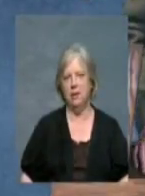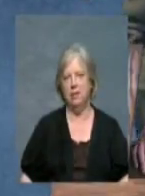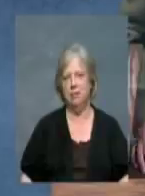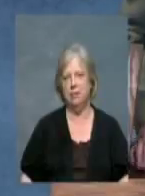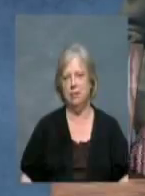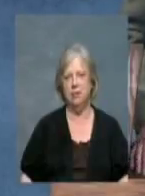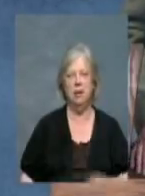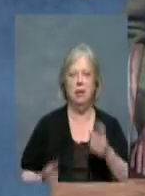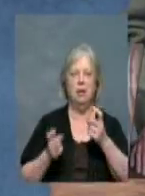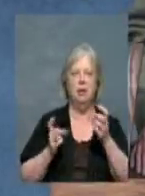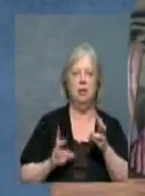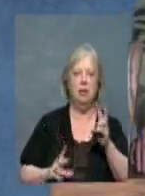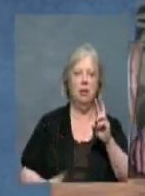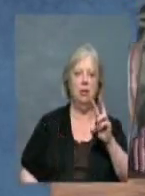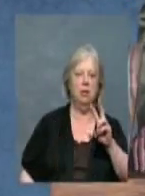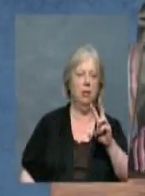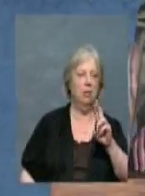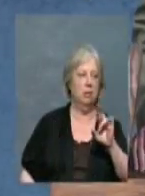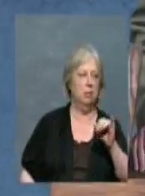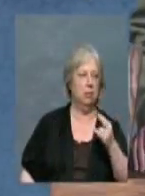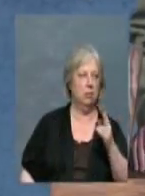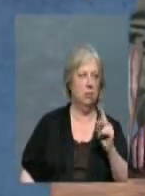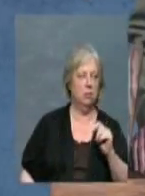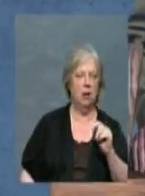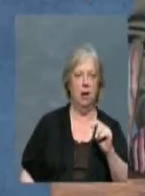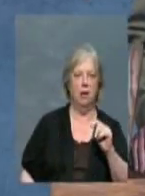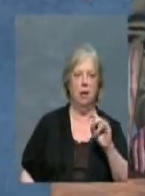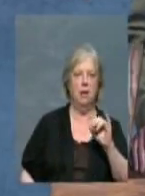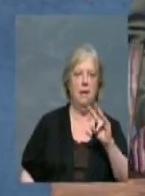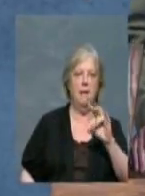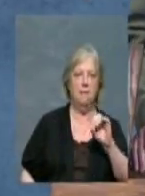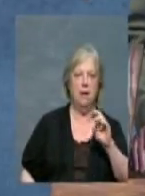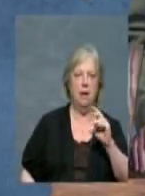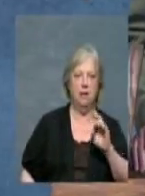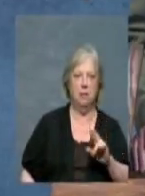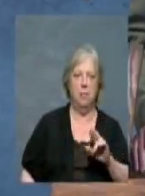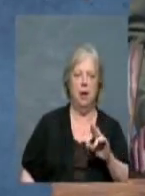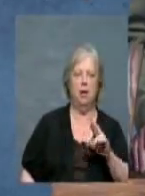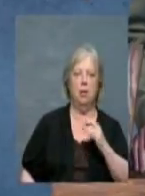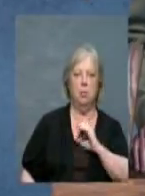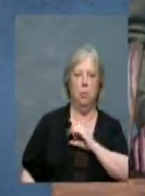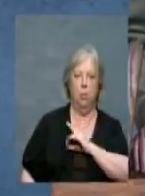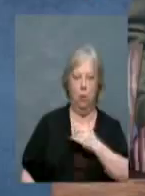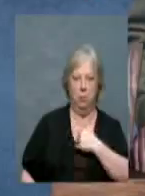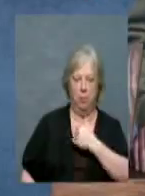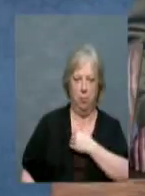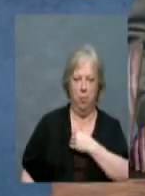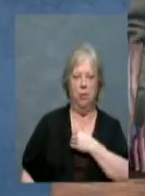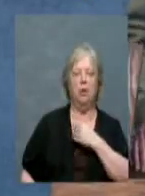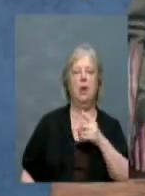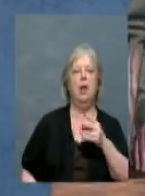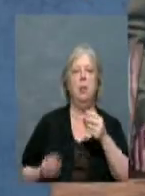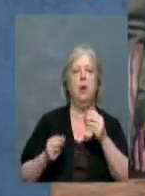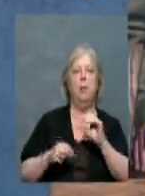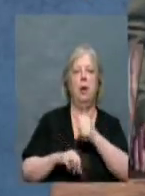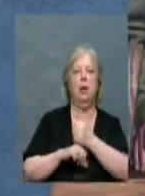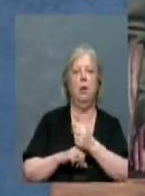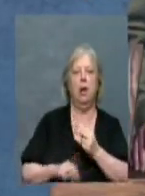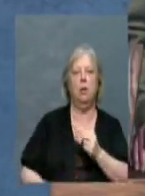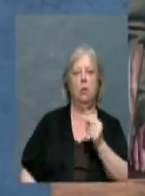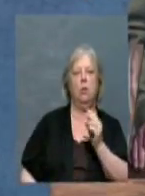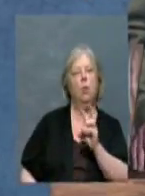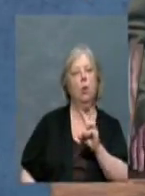Director Wright, Mayor, Vice Mayor, Board Members, Item 12 is property located at the northwest